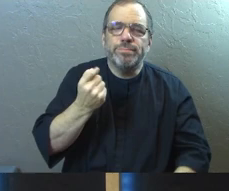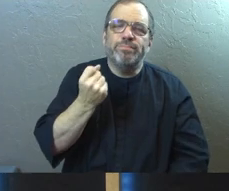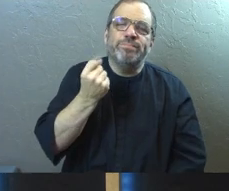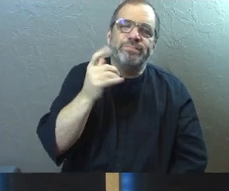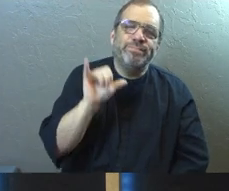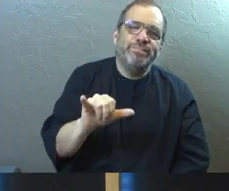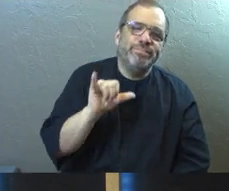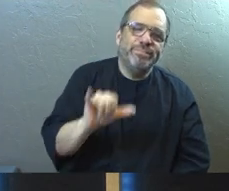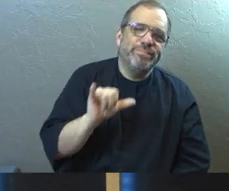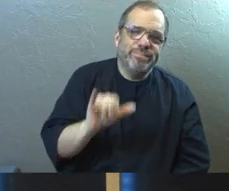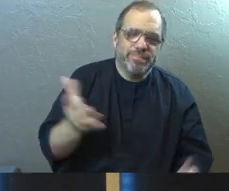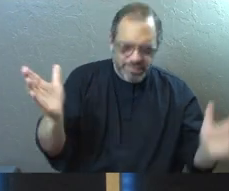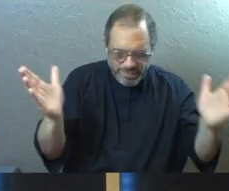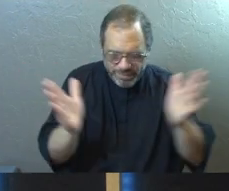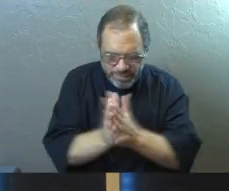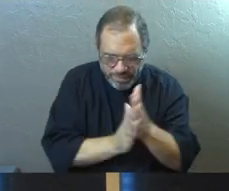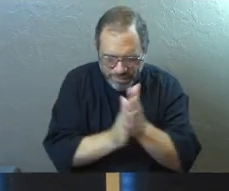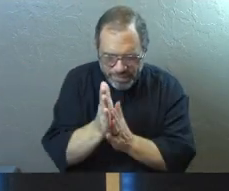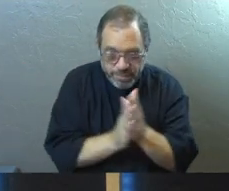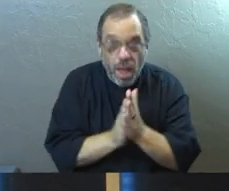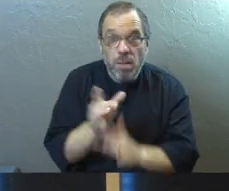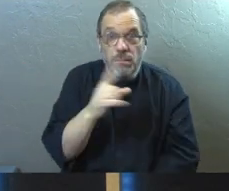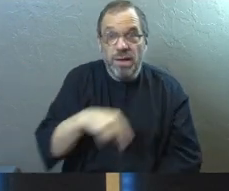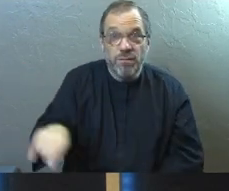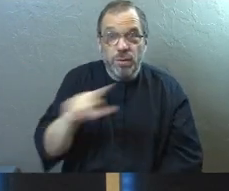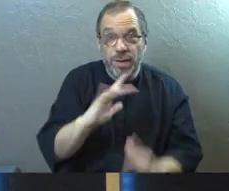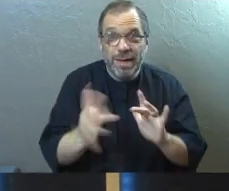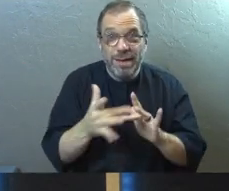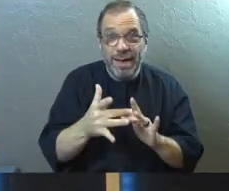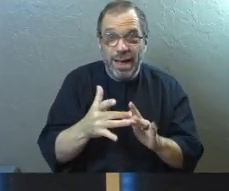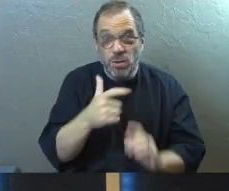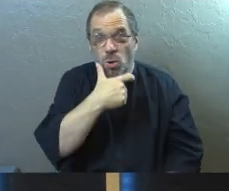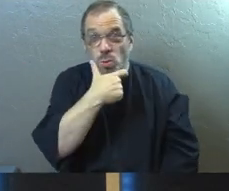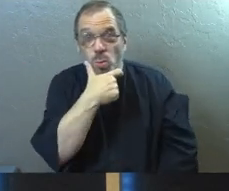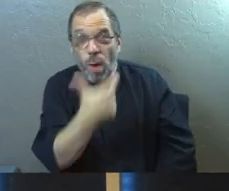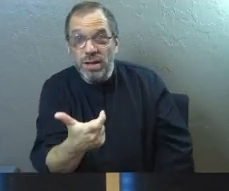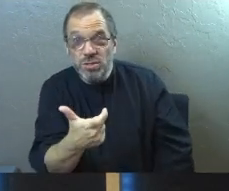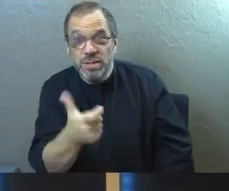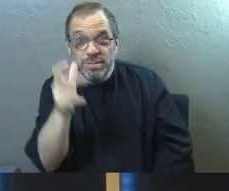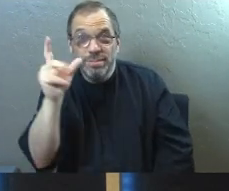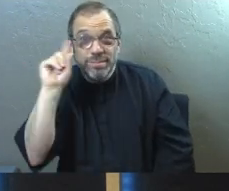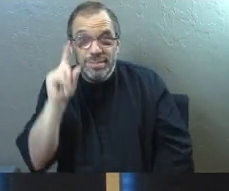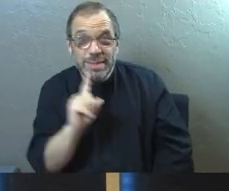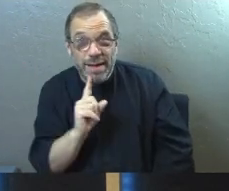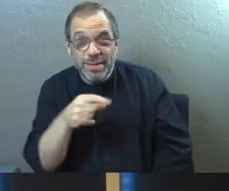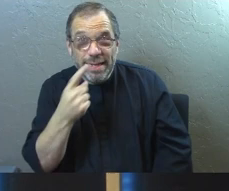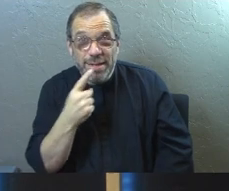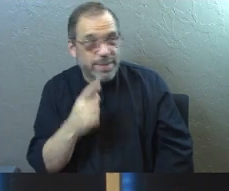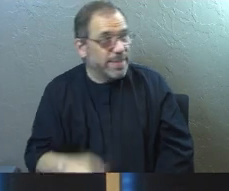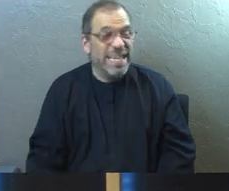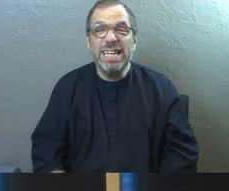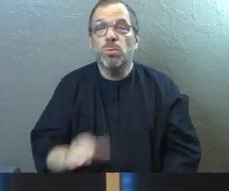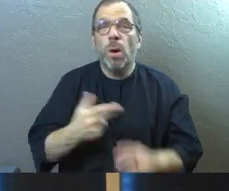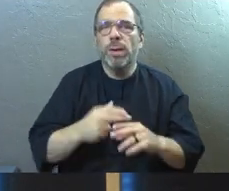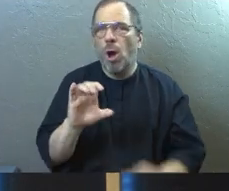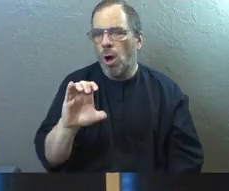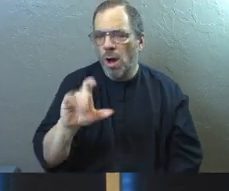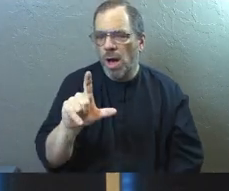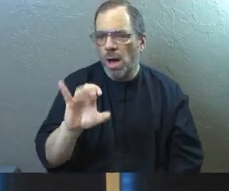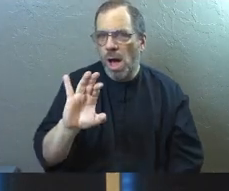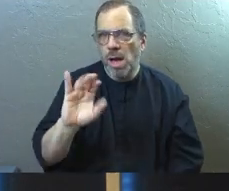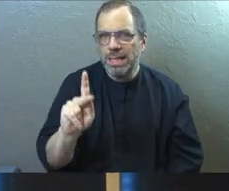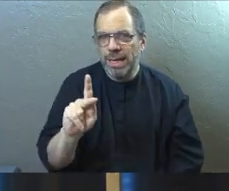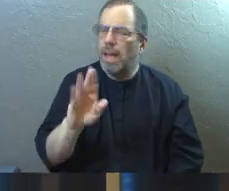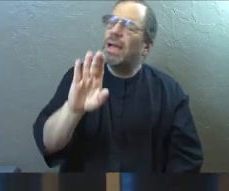with it. Um, but for those online watching this later on, I'm admitting up front it's clickbait for sure. Um,